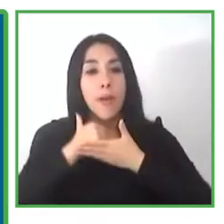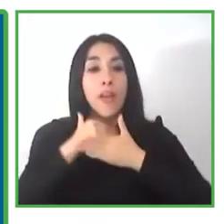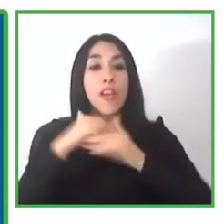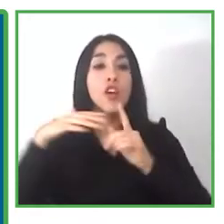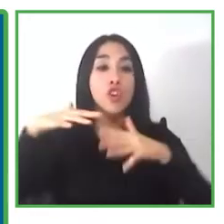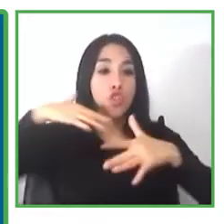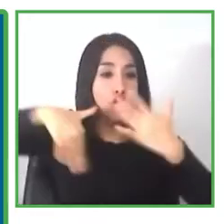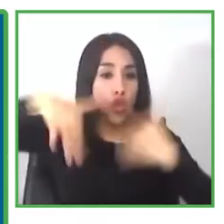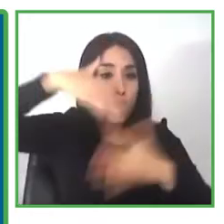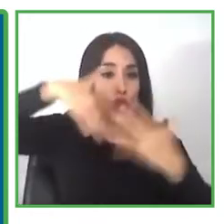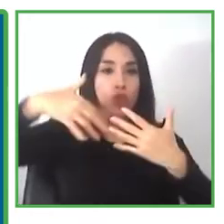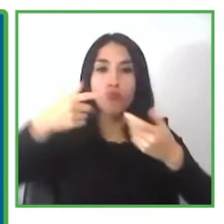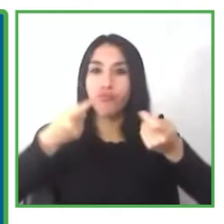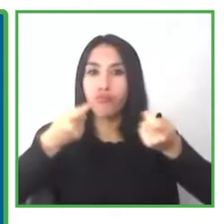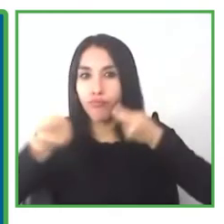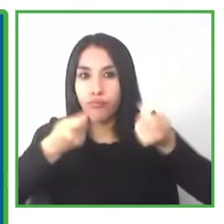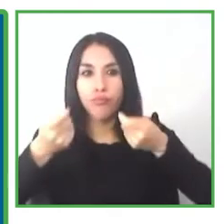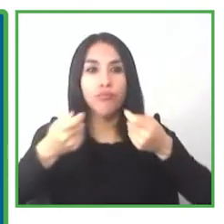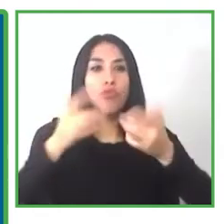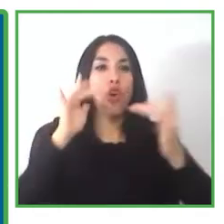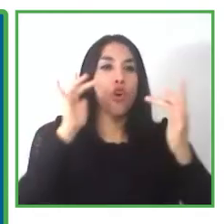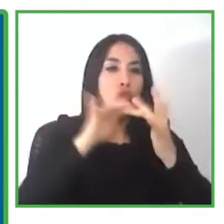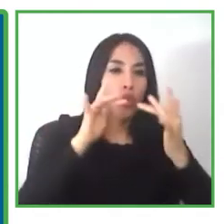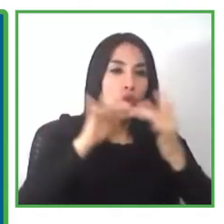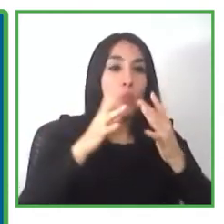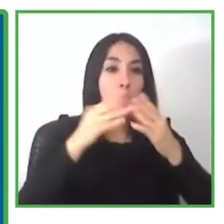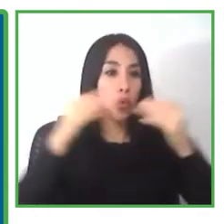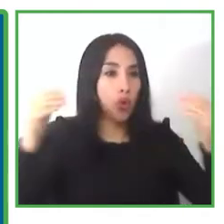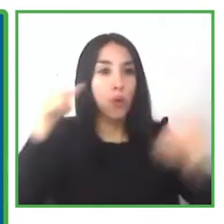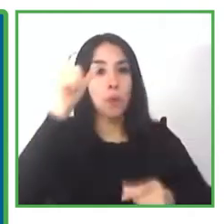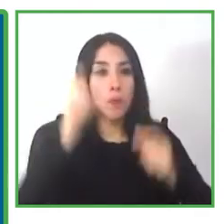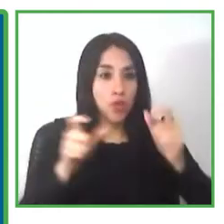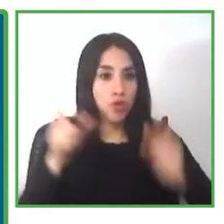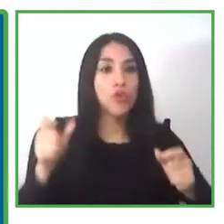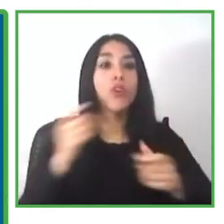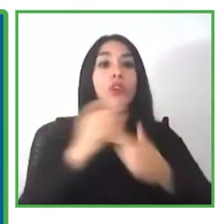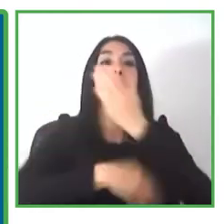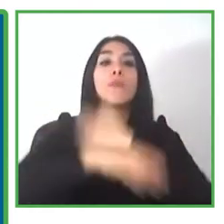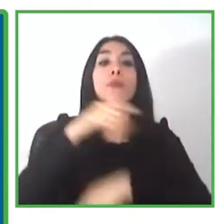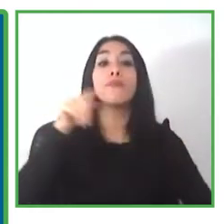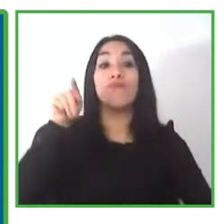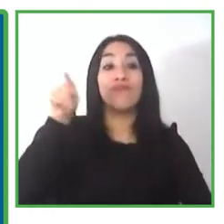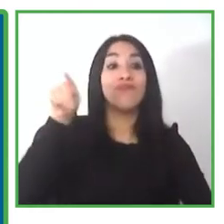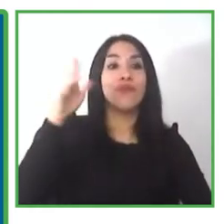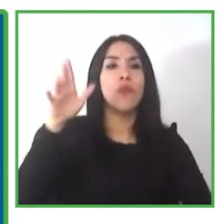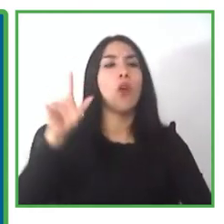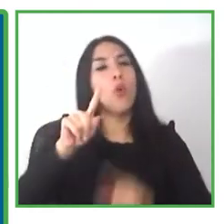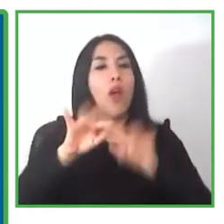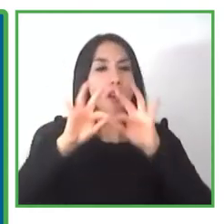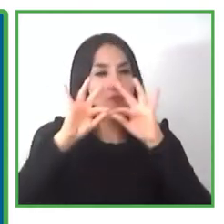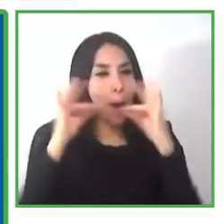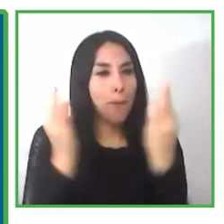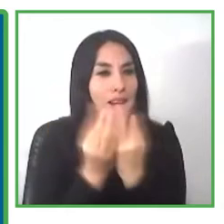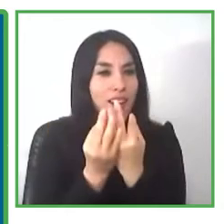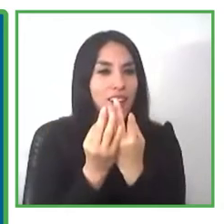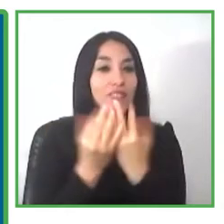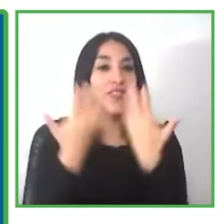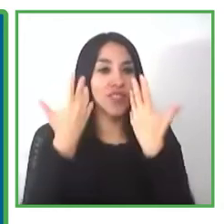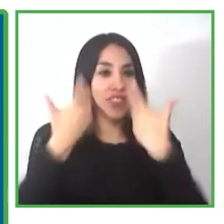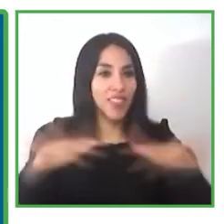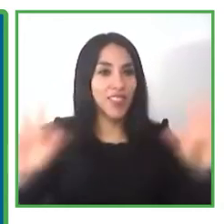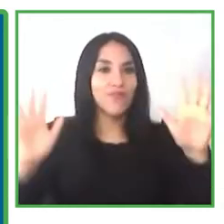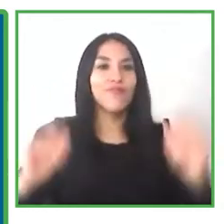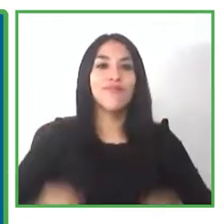people and this may allow many people to get out of poverty for many